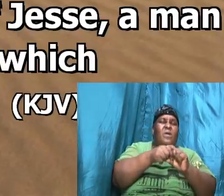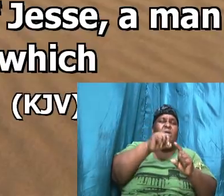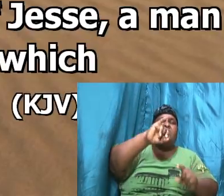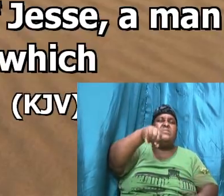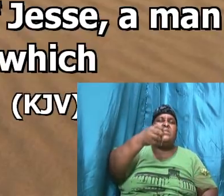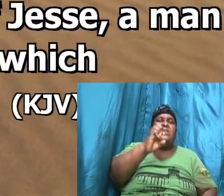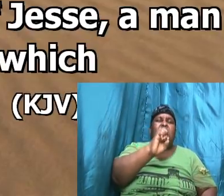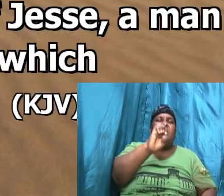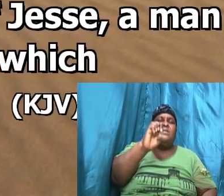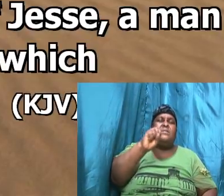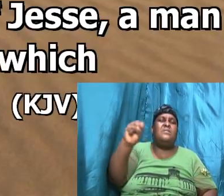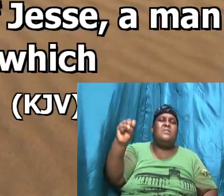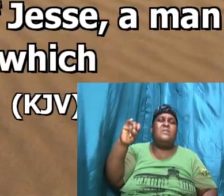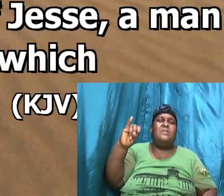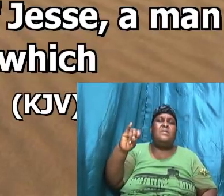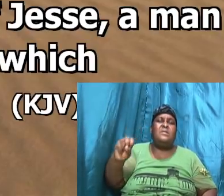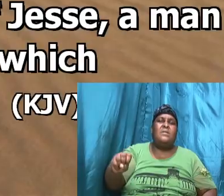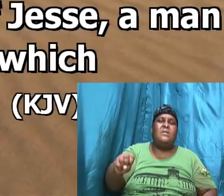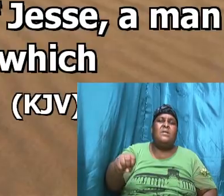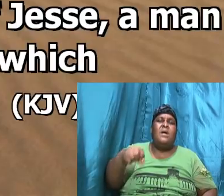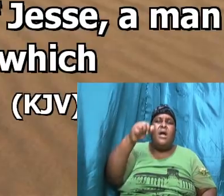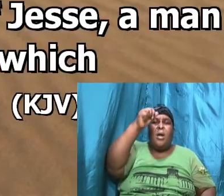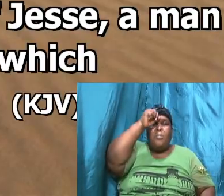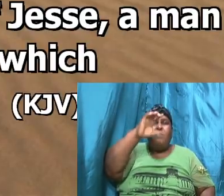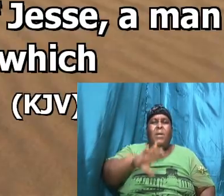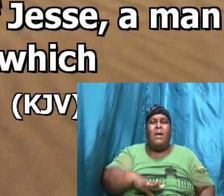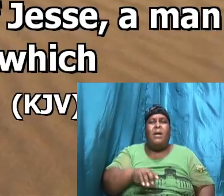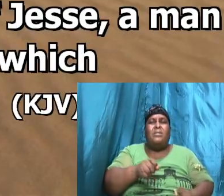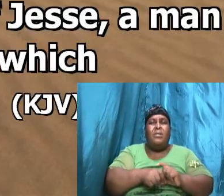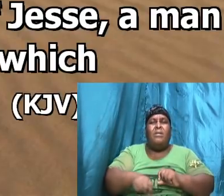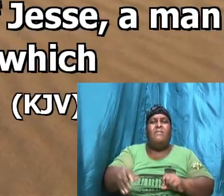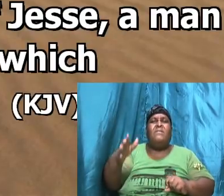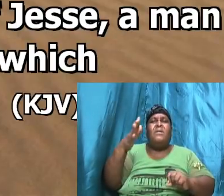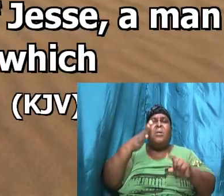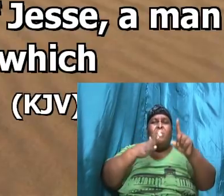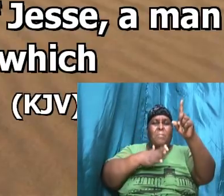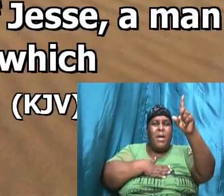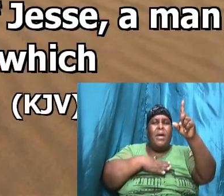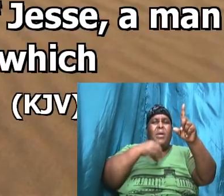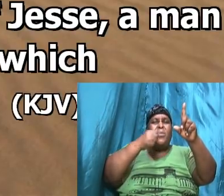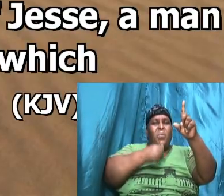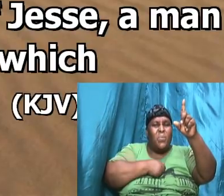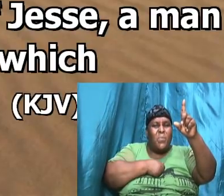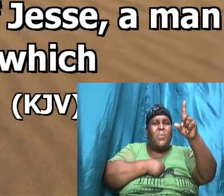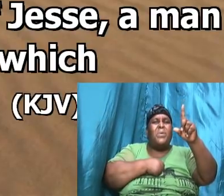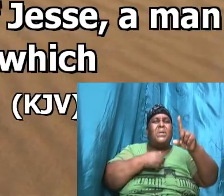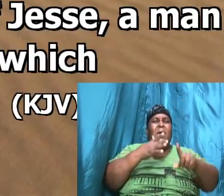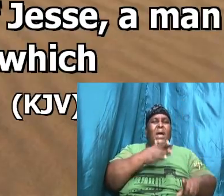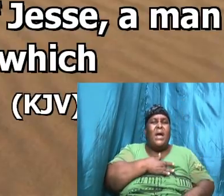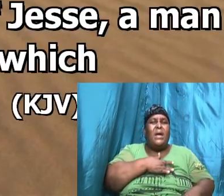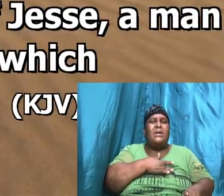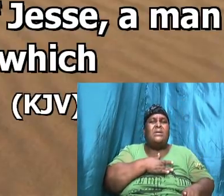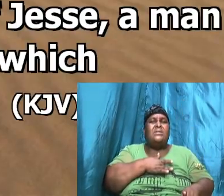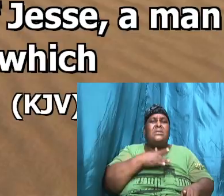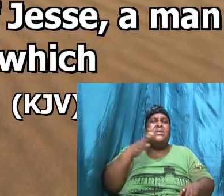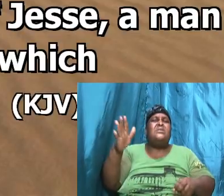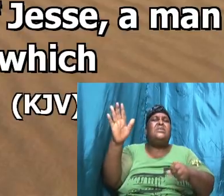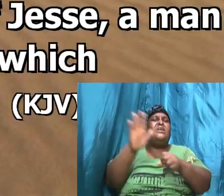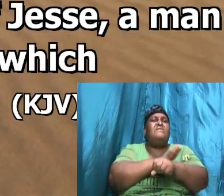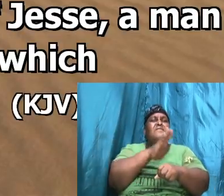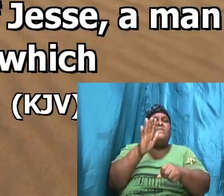Jesse a man after mine own heart which shall fulfill all my what